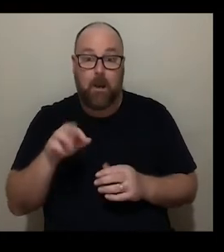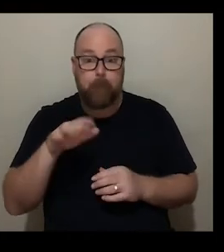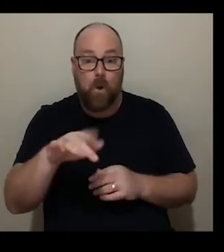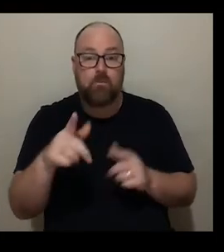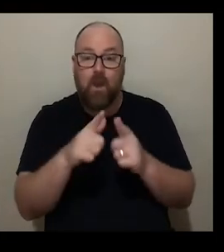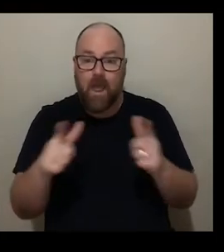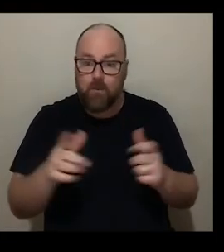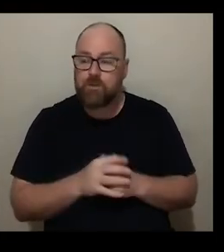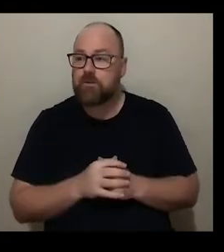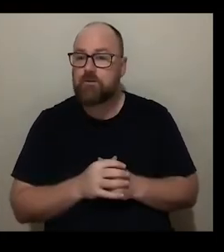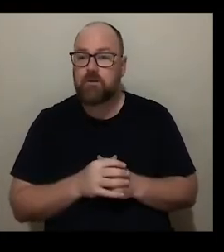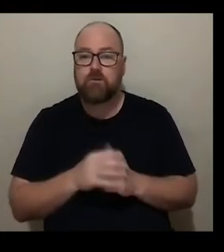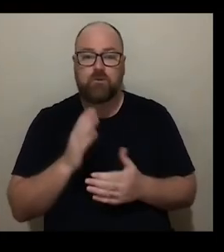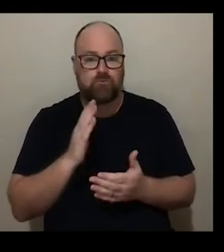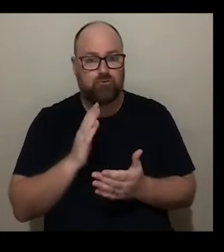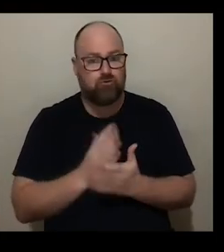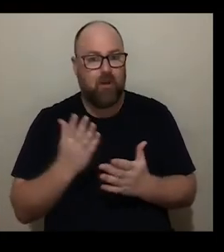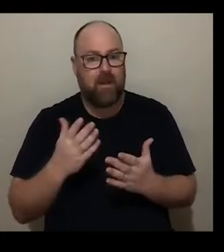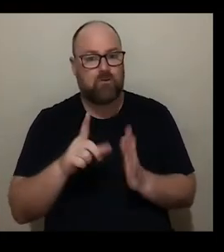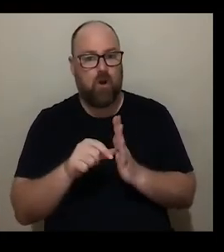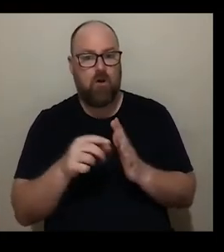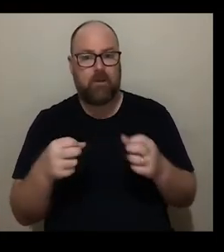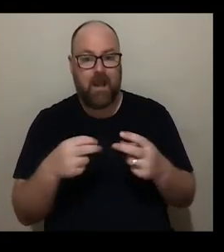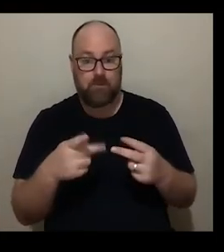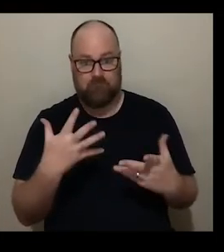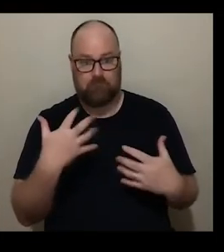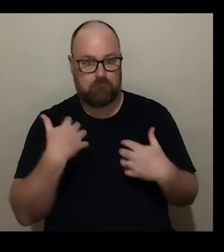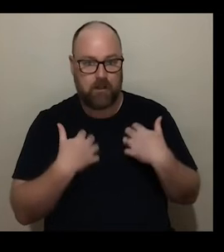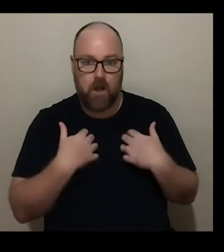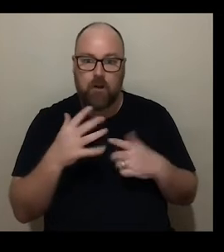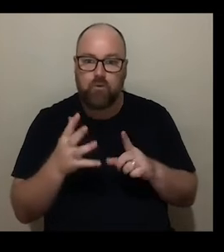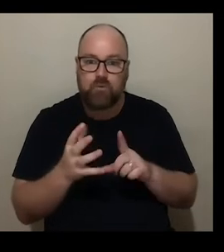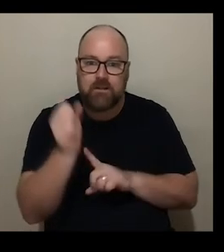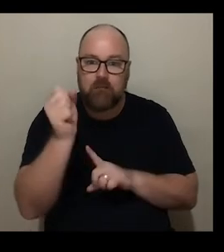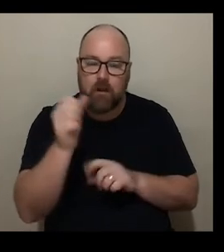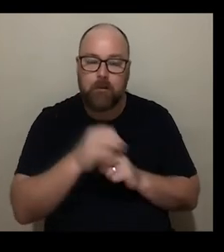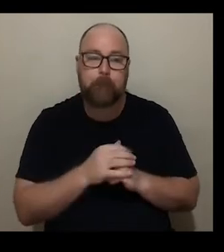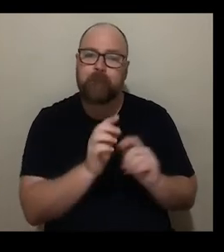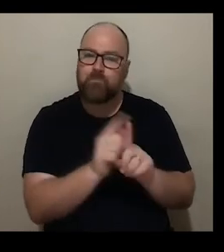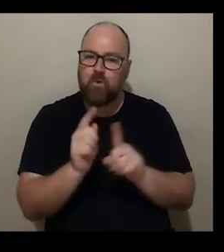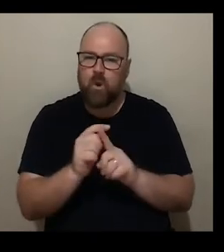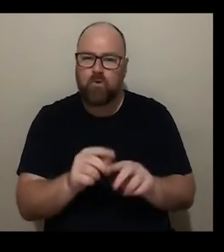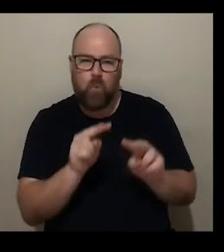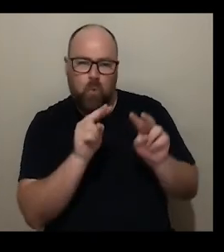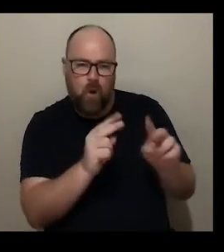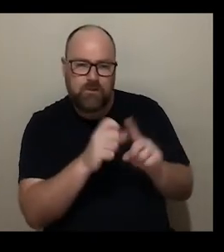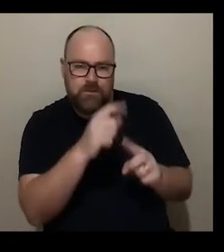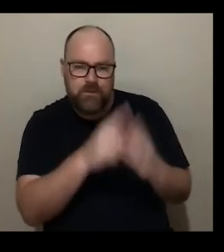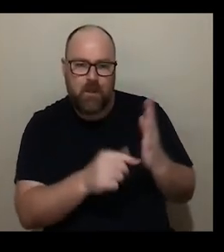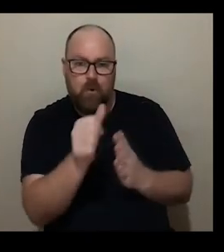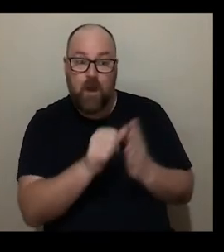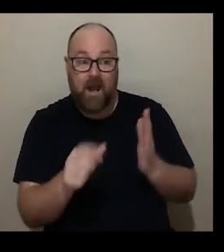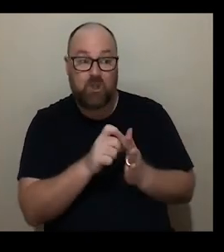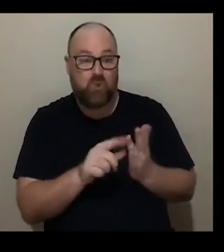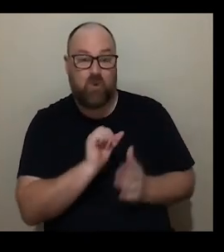-language real-time captions um that's been really exciting to discover but also just watching disabled artists do what they do